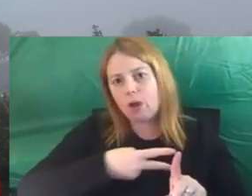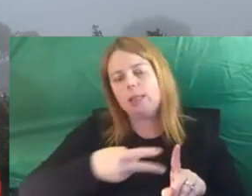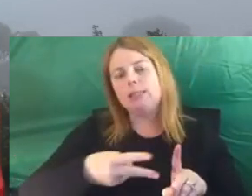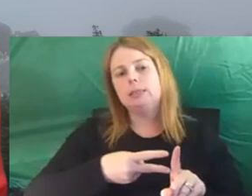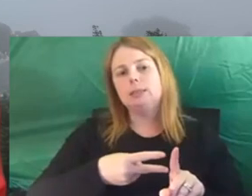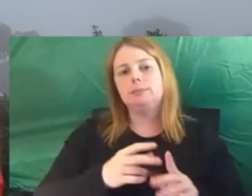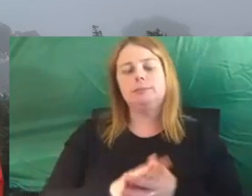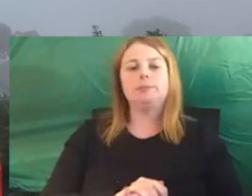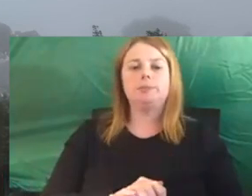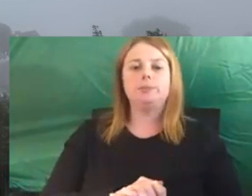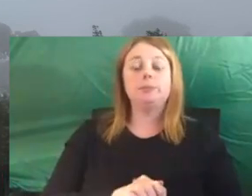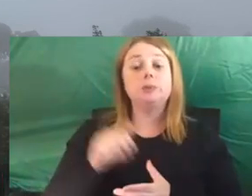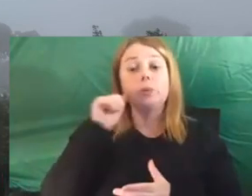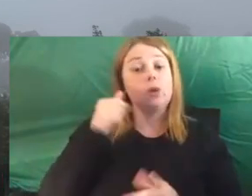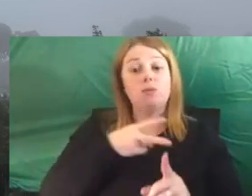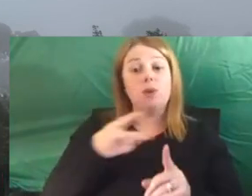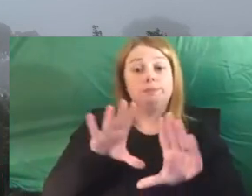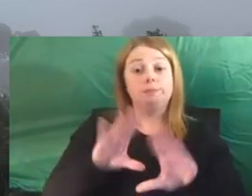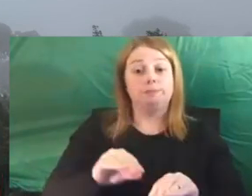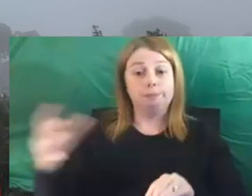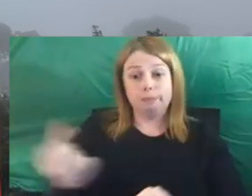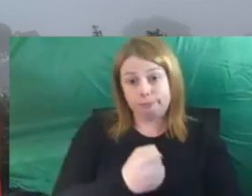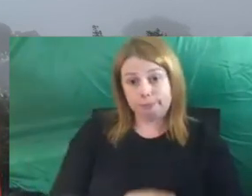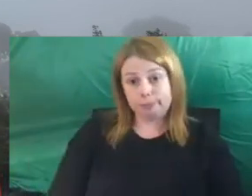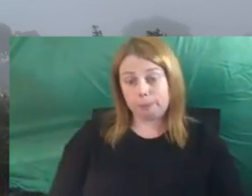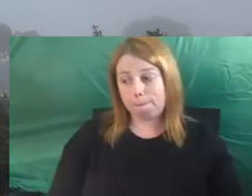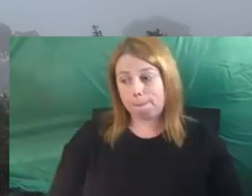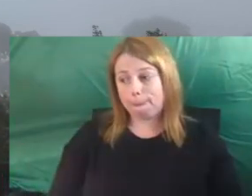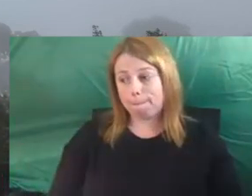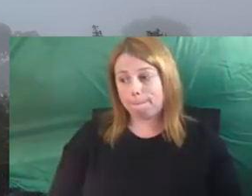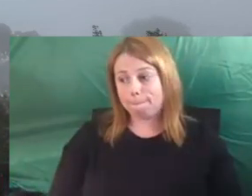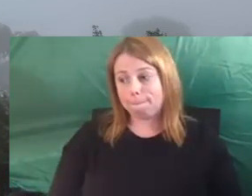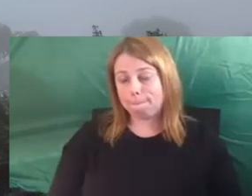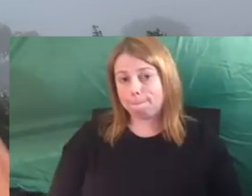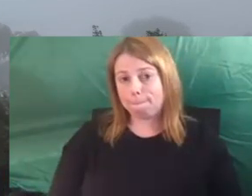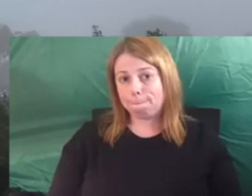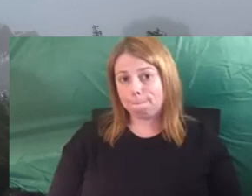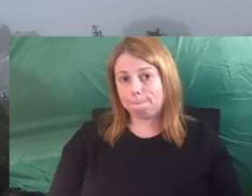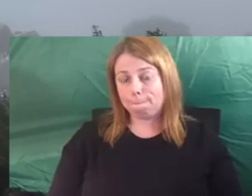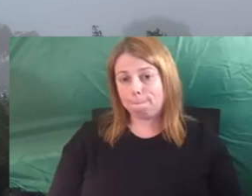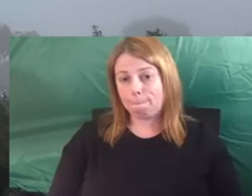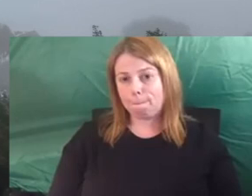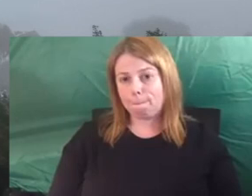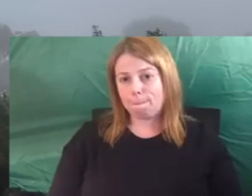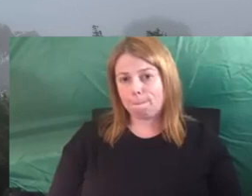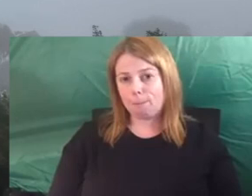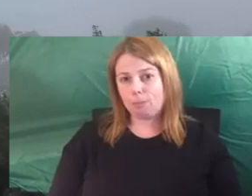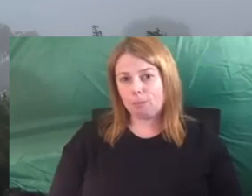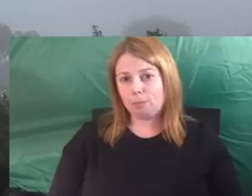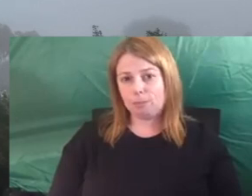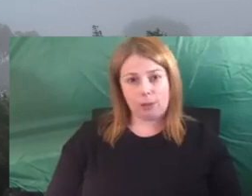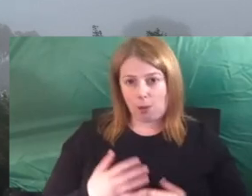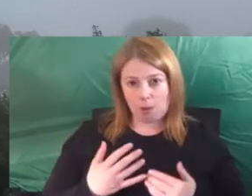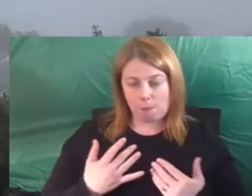this violence has to stop. And there are many threads to being able to take that action